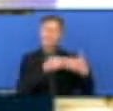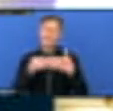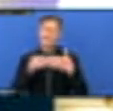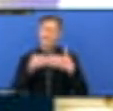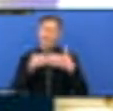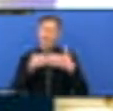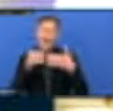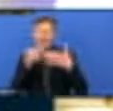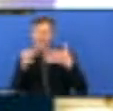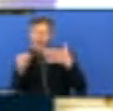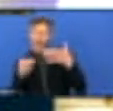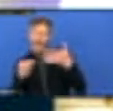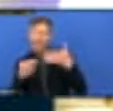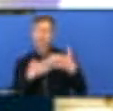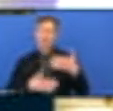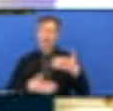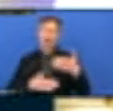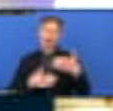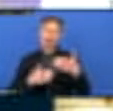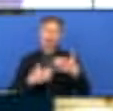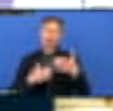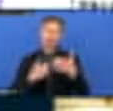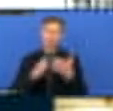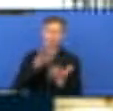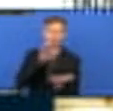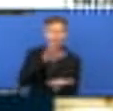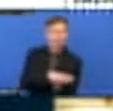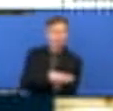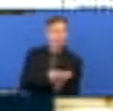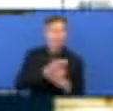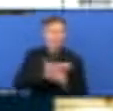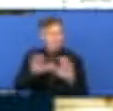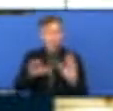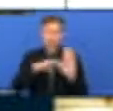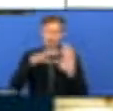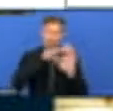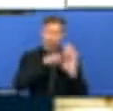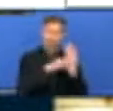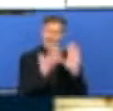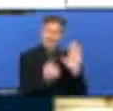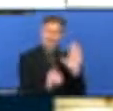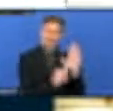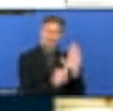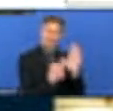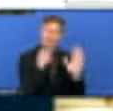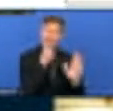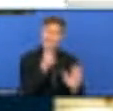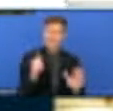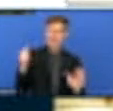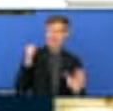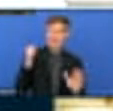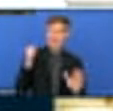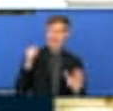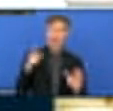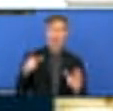I was happy the Deputy Secretary General of the United Nations yesterday in the session that I attended, she alluded